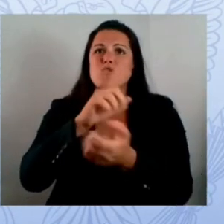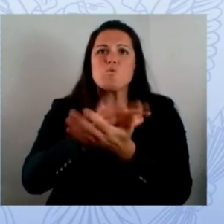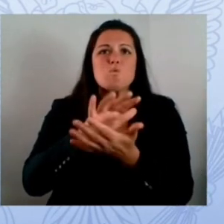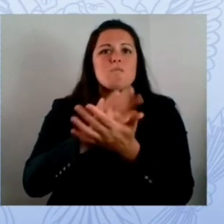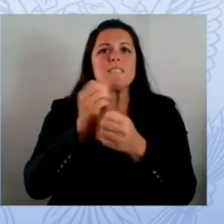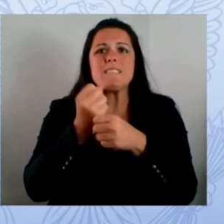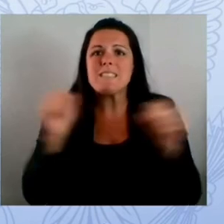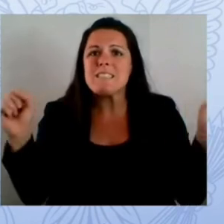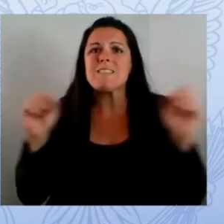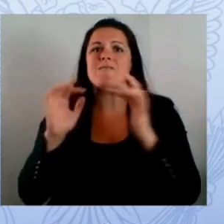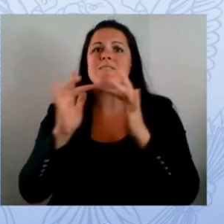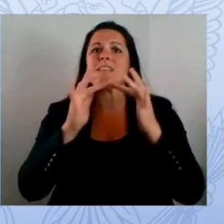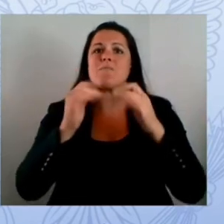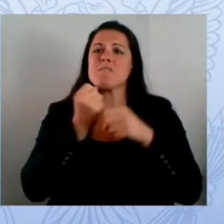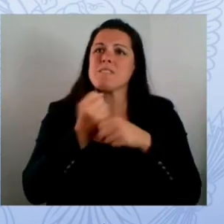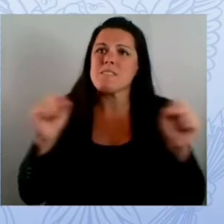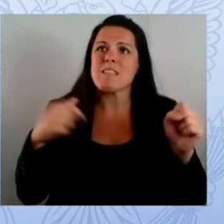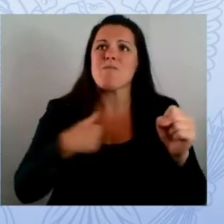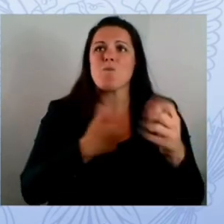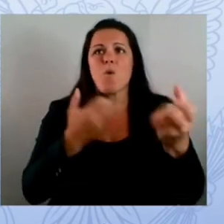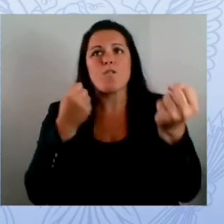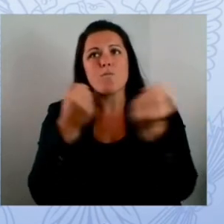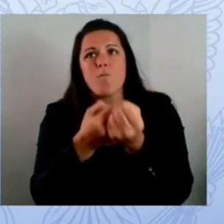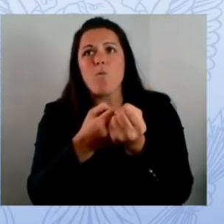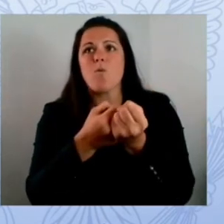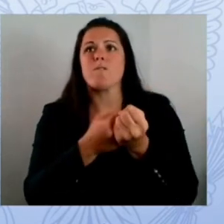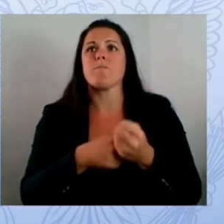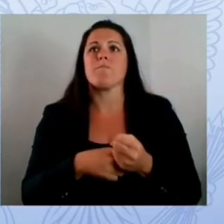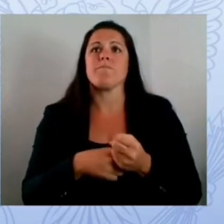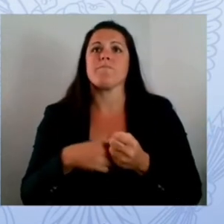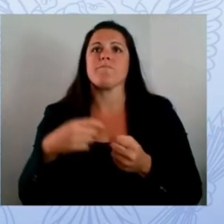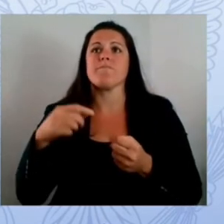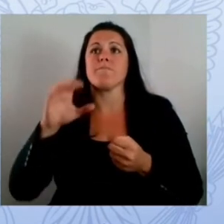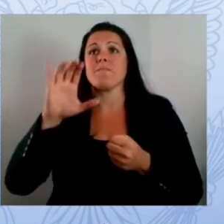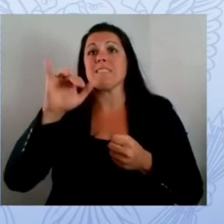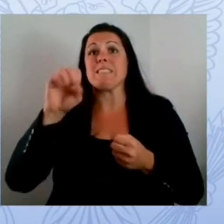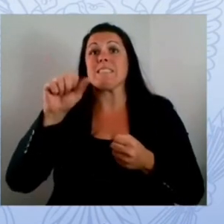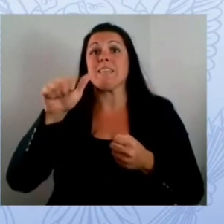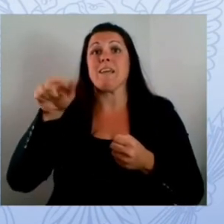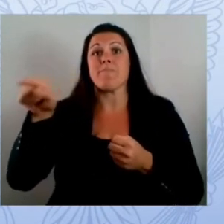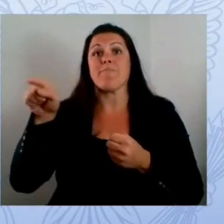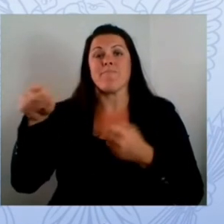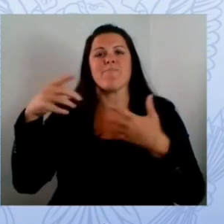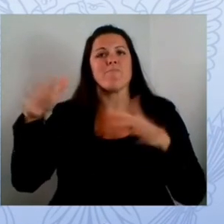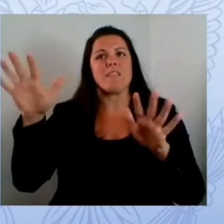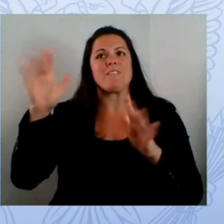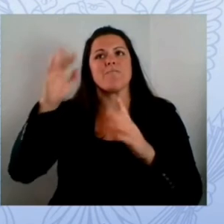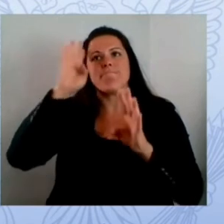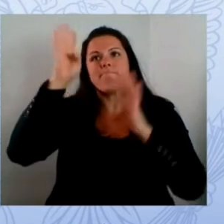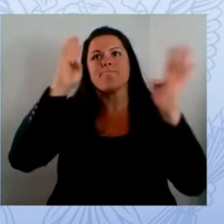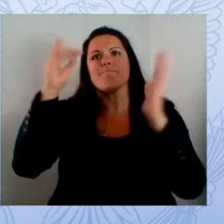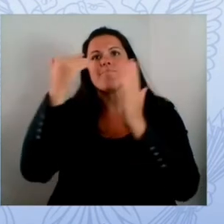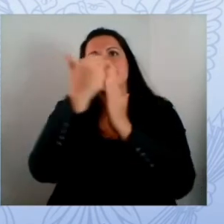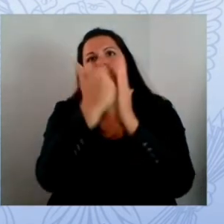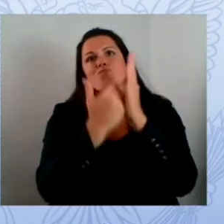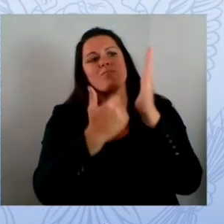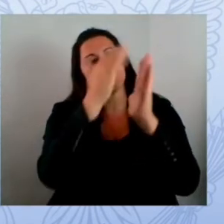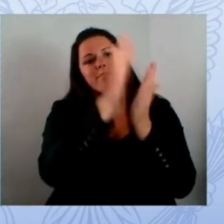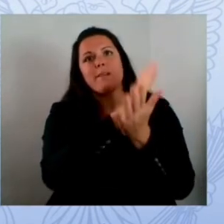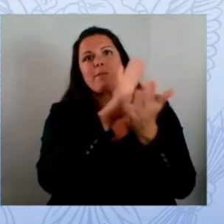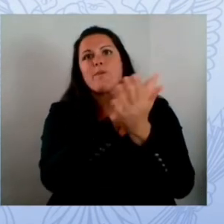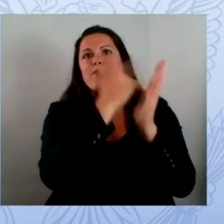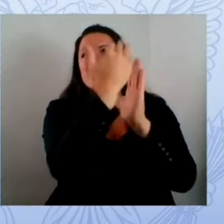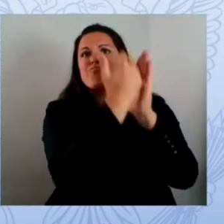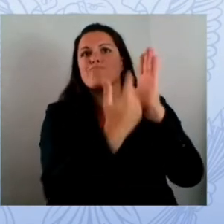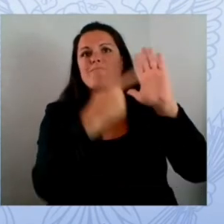uh friends across the community i think doug levin's out there from k-12 uh six to ensure that educators